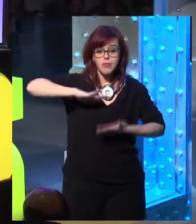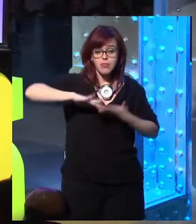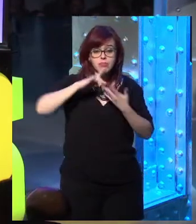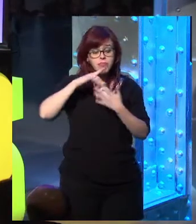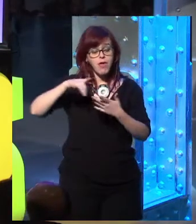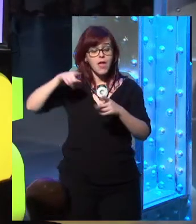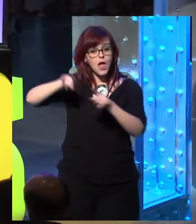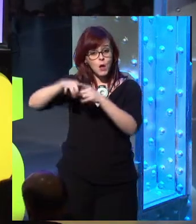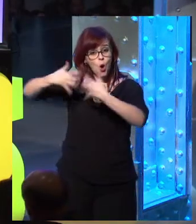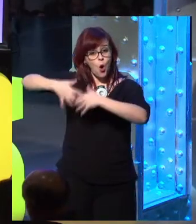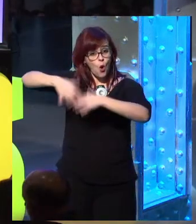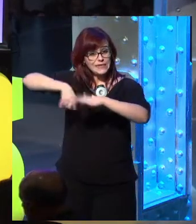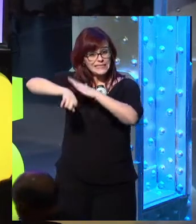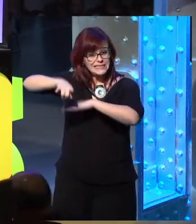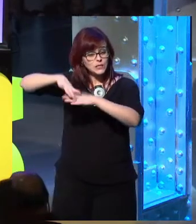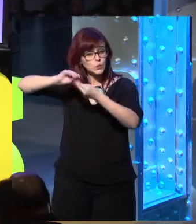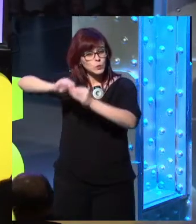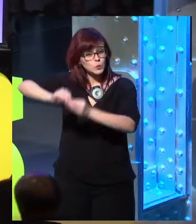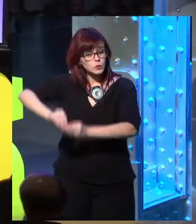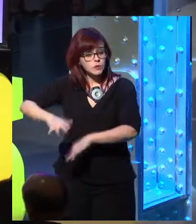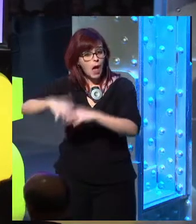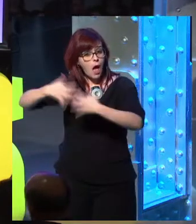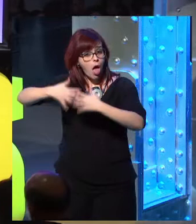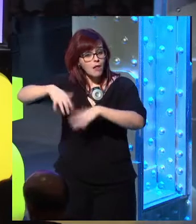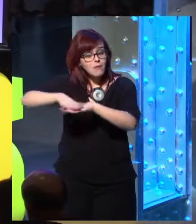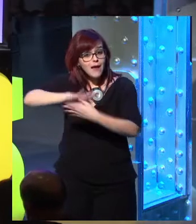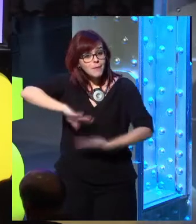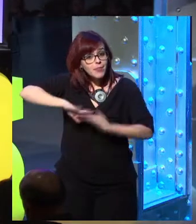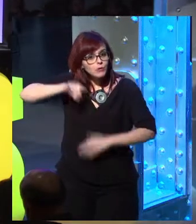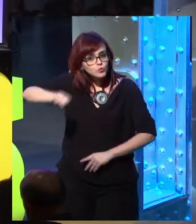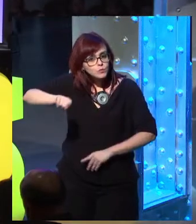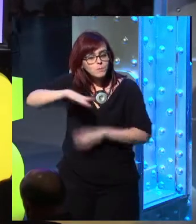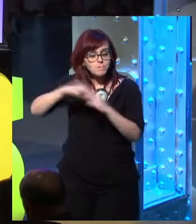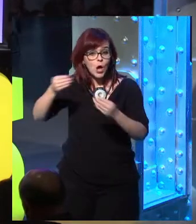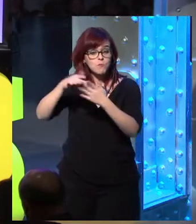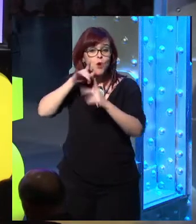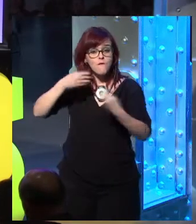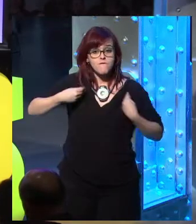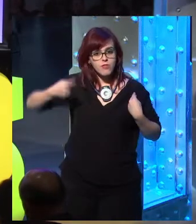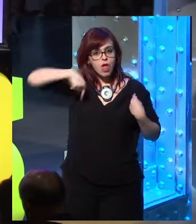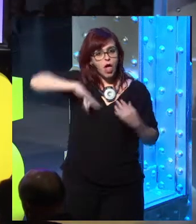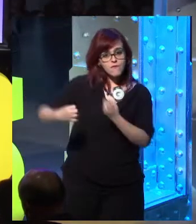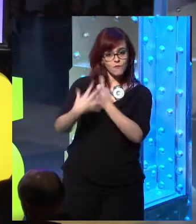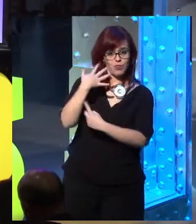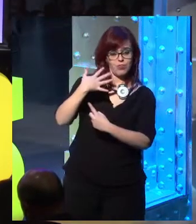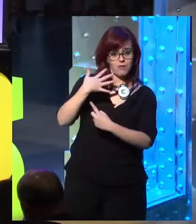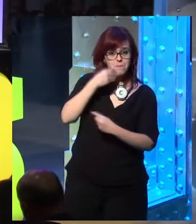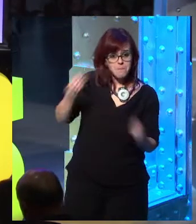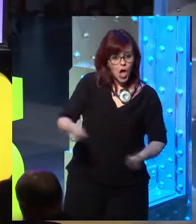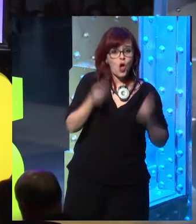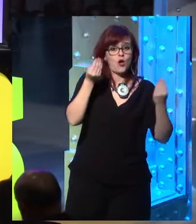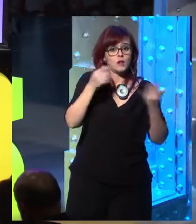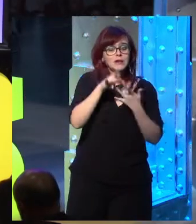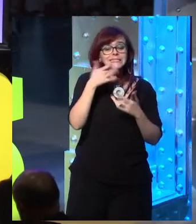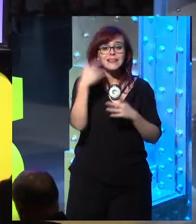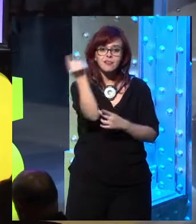So if good design allows you to accomplish your goals in the least amount of moves, you take away until there's nothing left to take away. You take